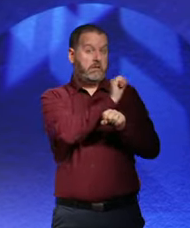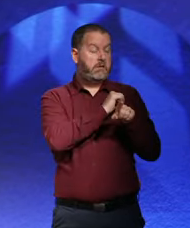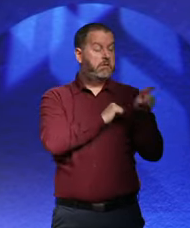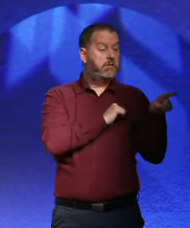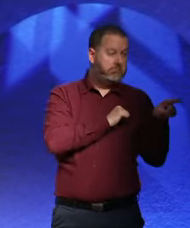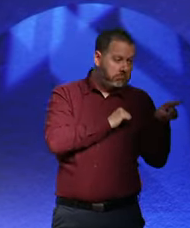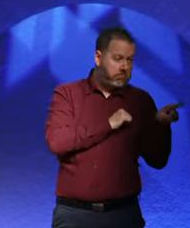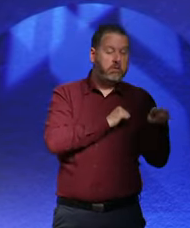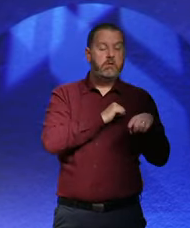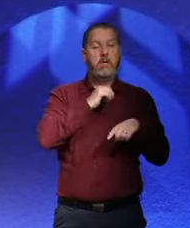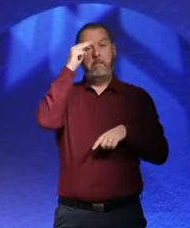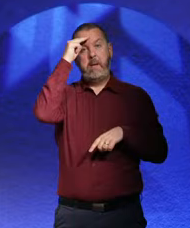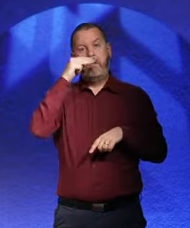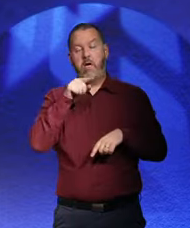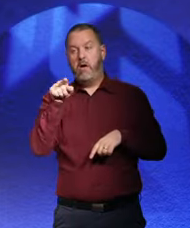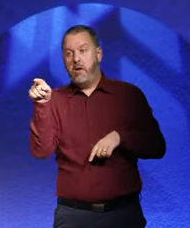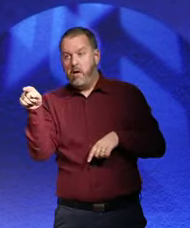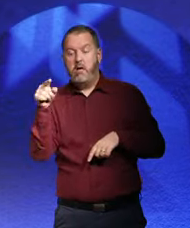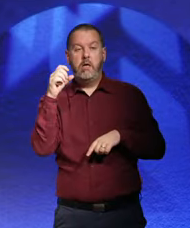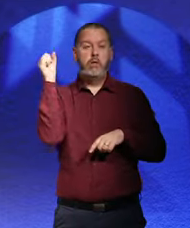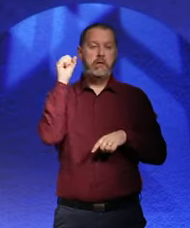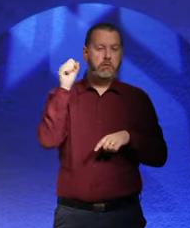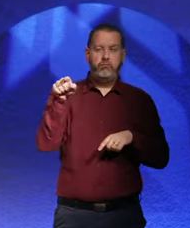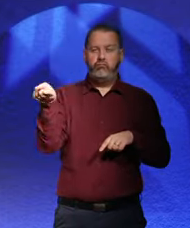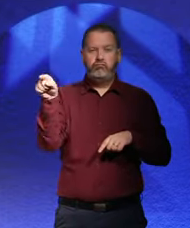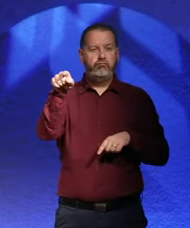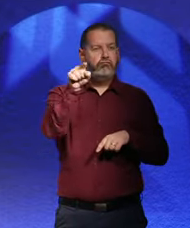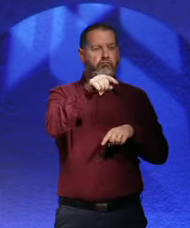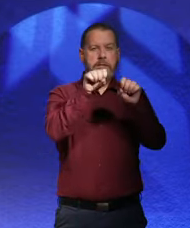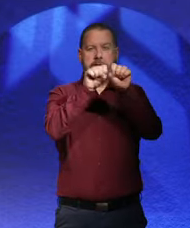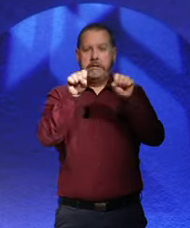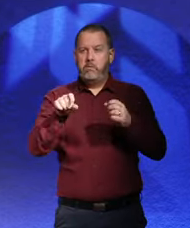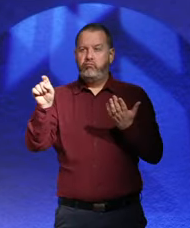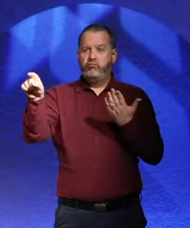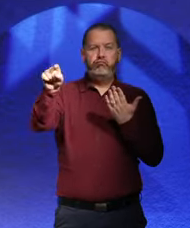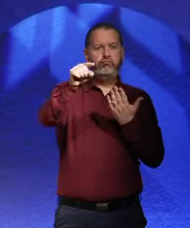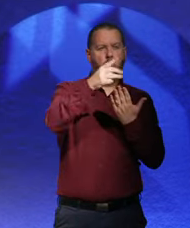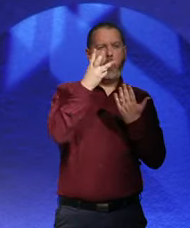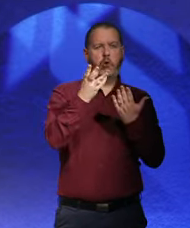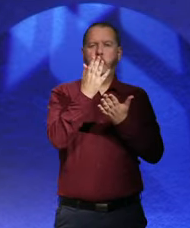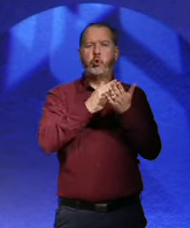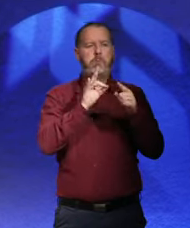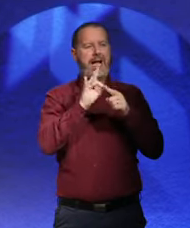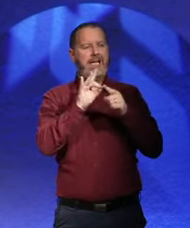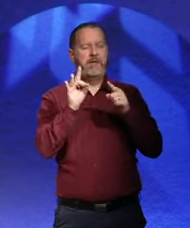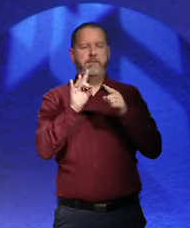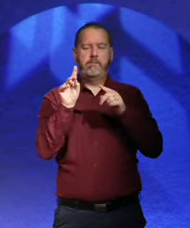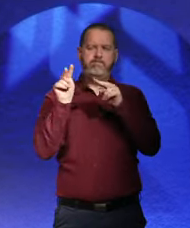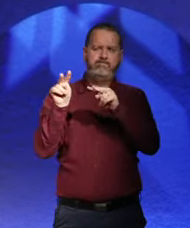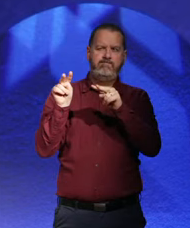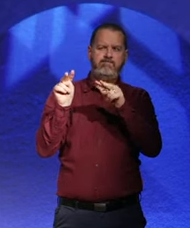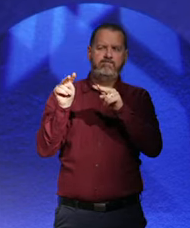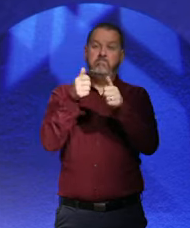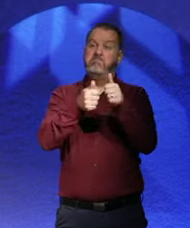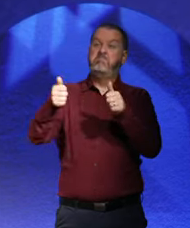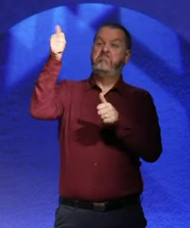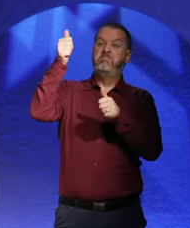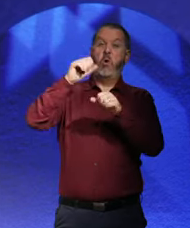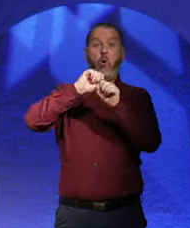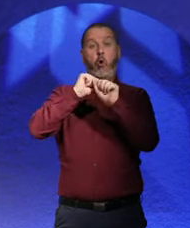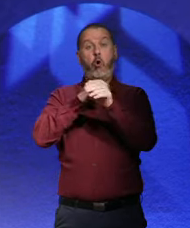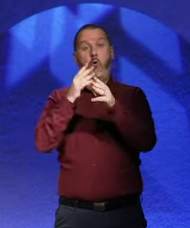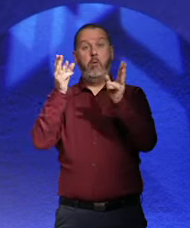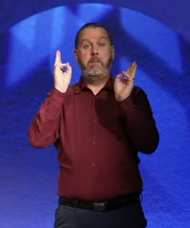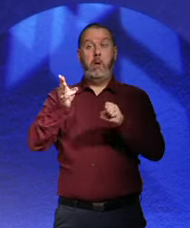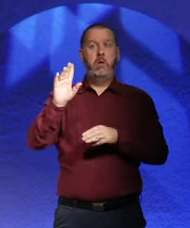And he wanted to have checks and balances on the ruler. So what he did was, he made the Parliament sovereign.